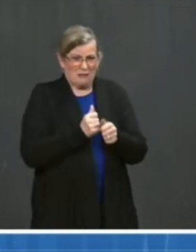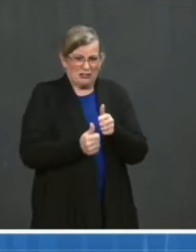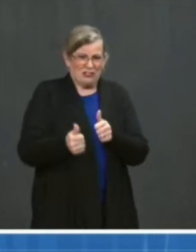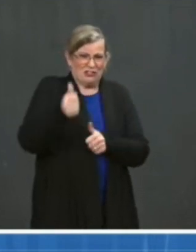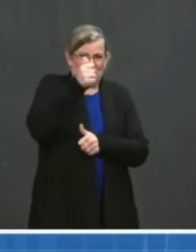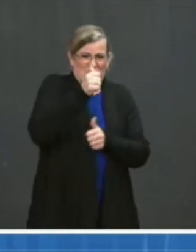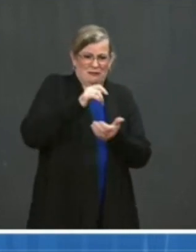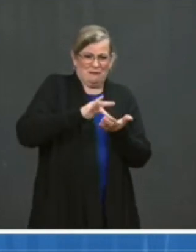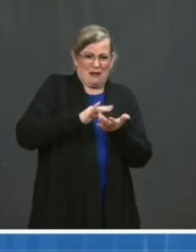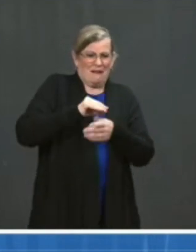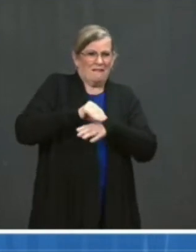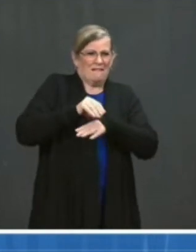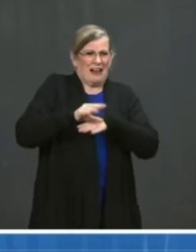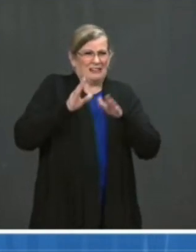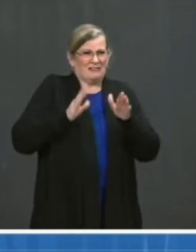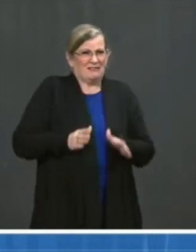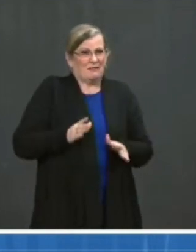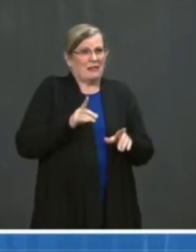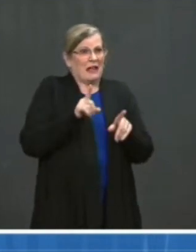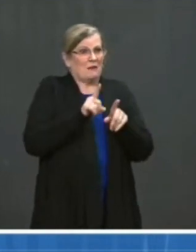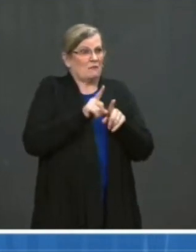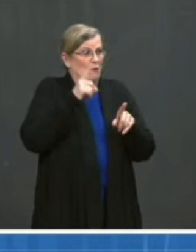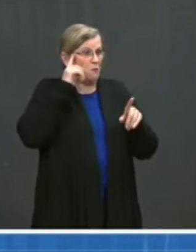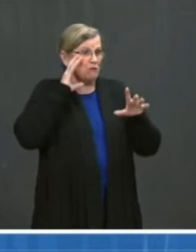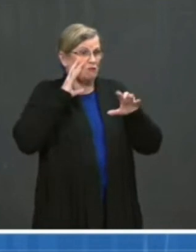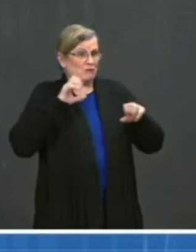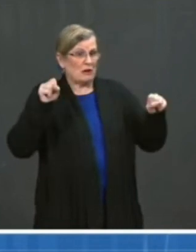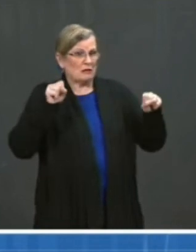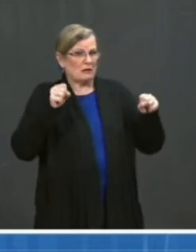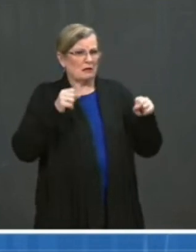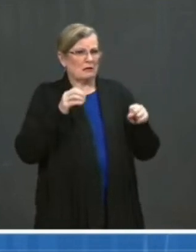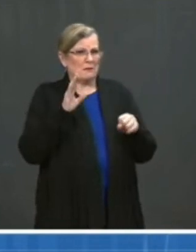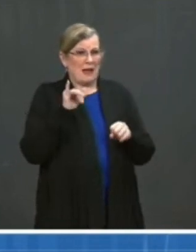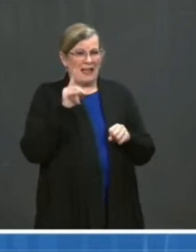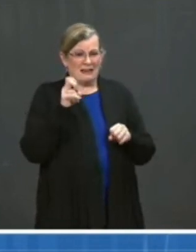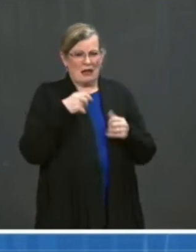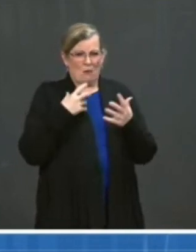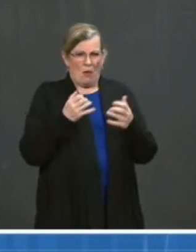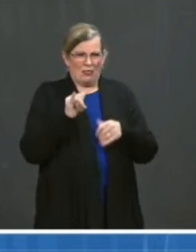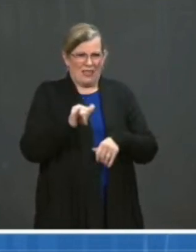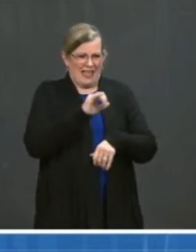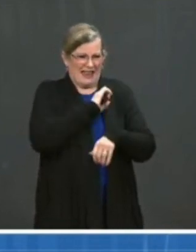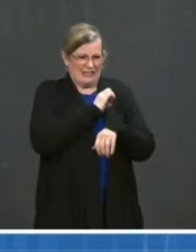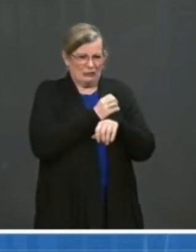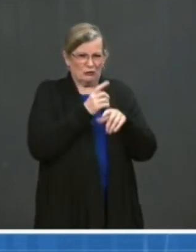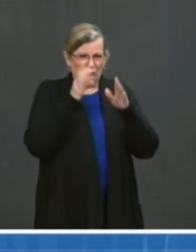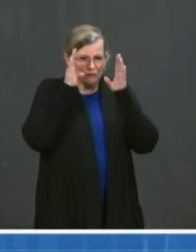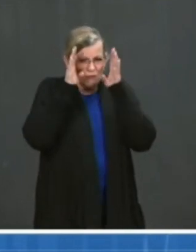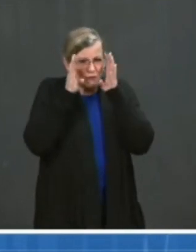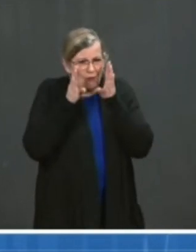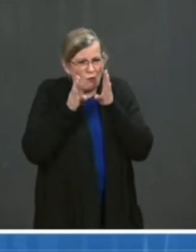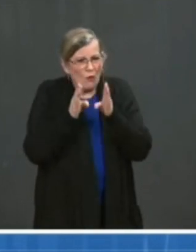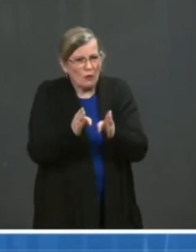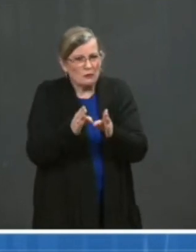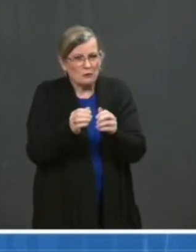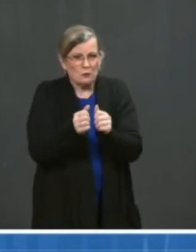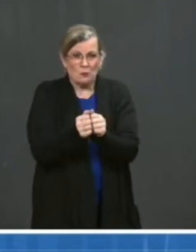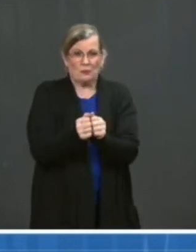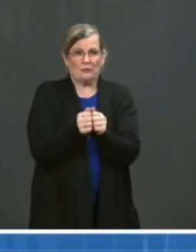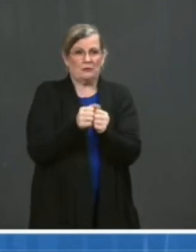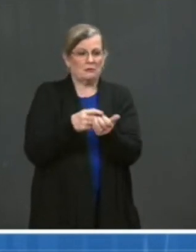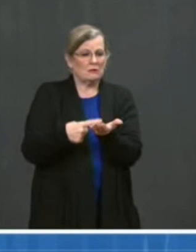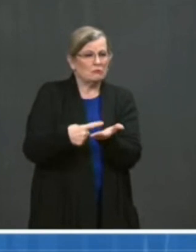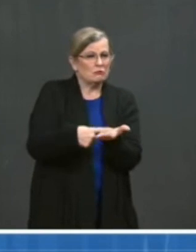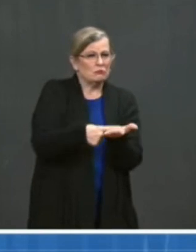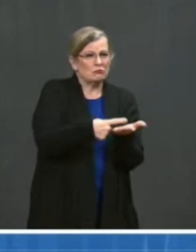to President Biden. And I really want to use all my energy to focus on how together with the medical team, which is an extraordinary